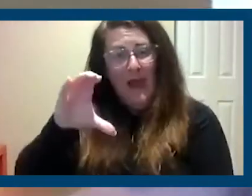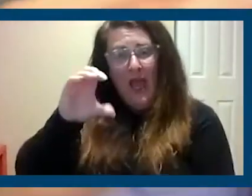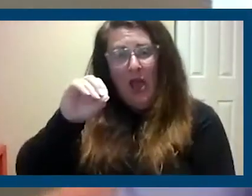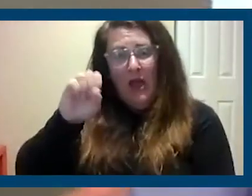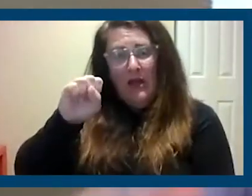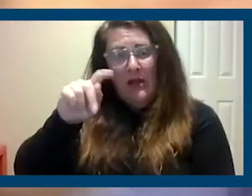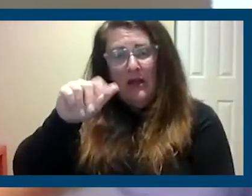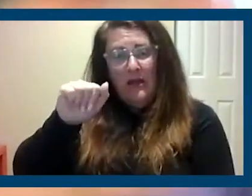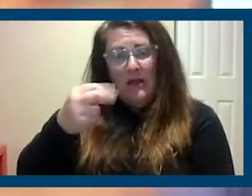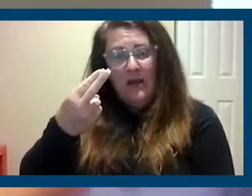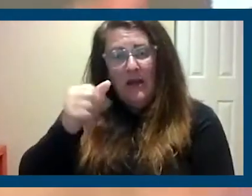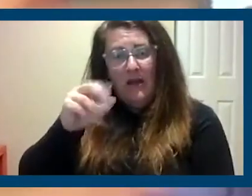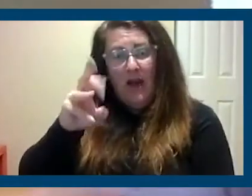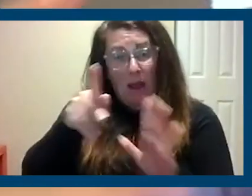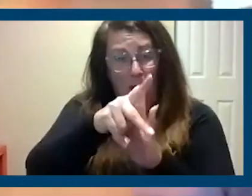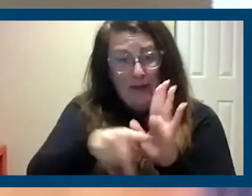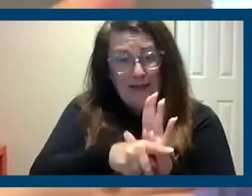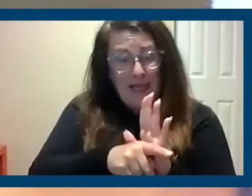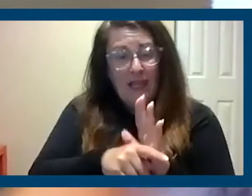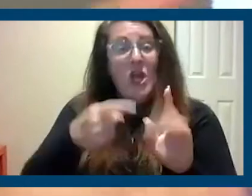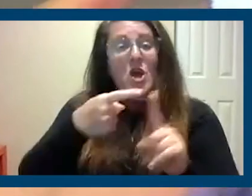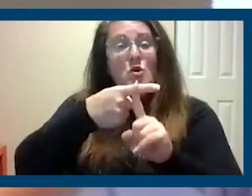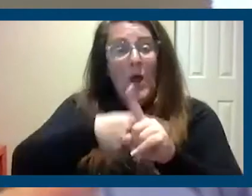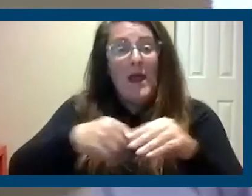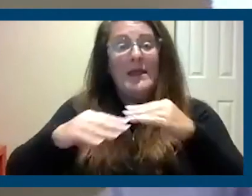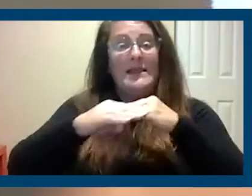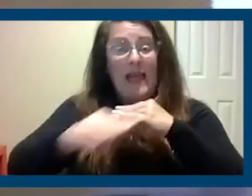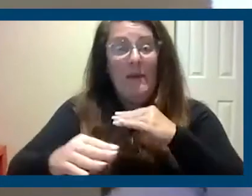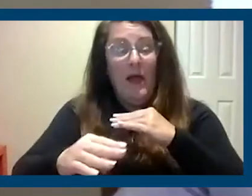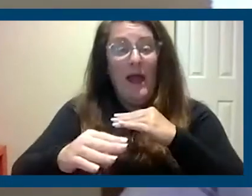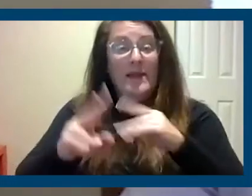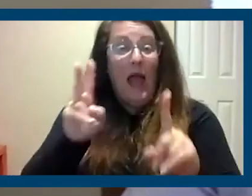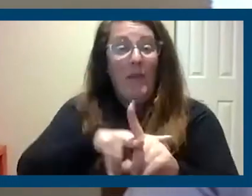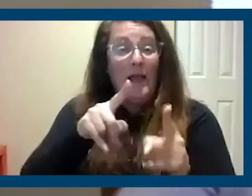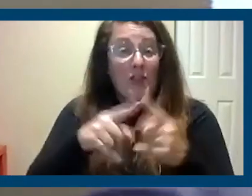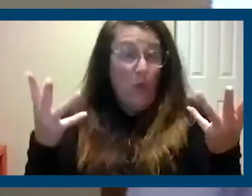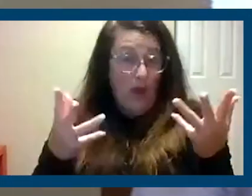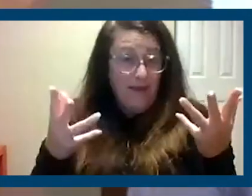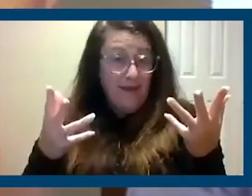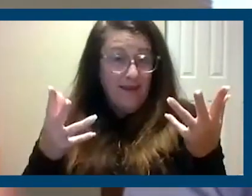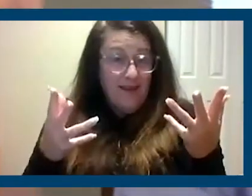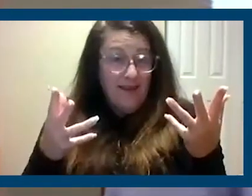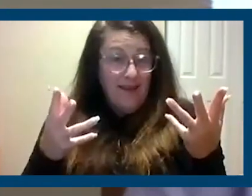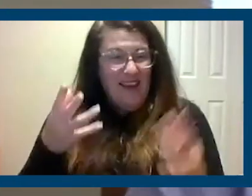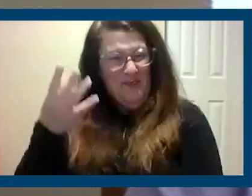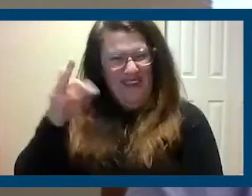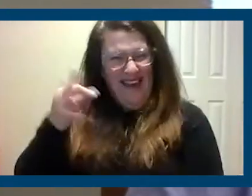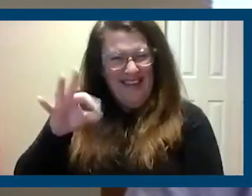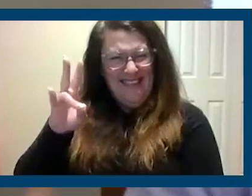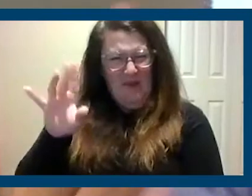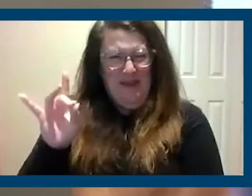Costa Hawkins says rent stabilized ordinance only applies to buildings, an arbitrary year of 1978. 1978.